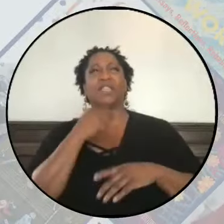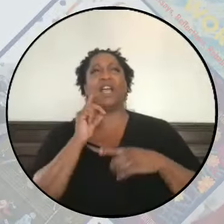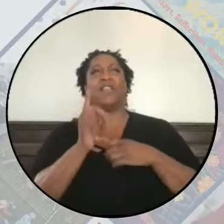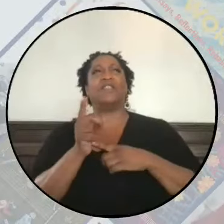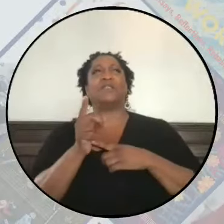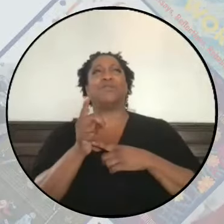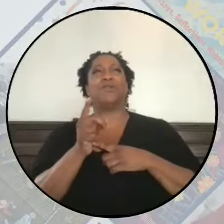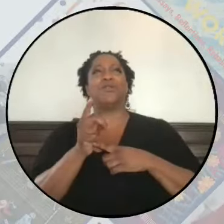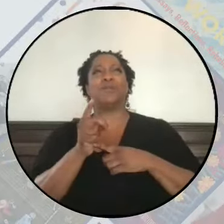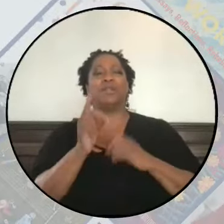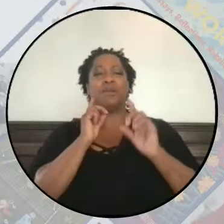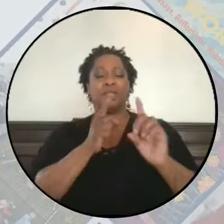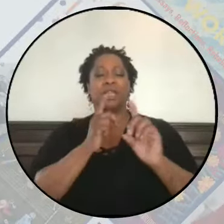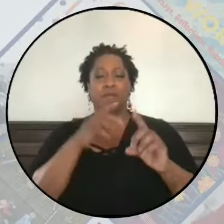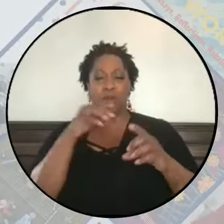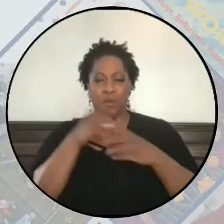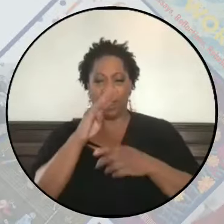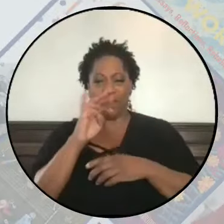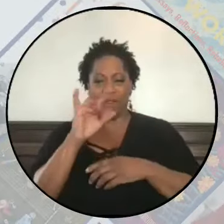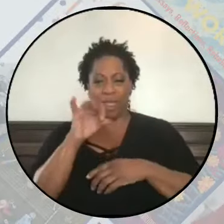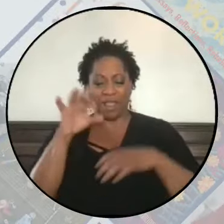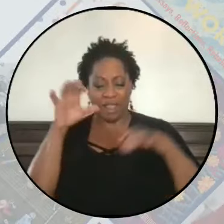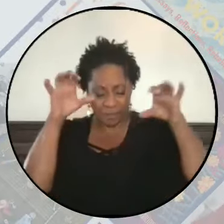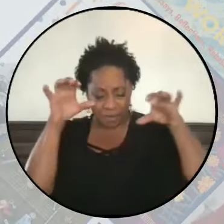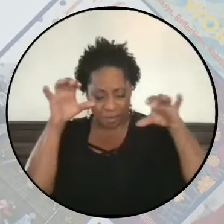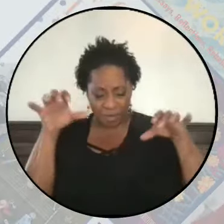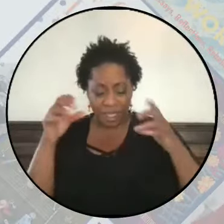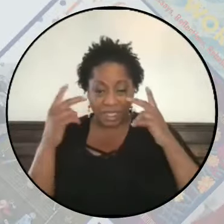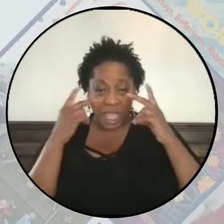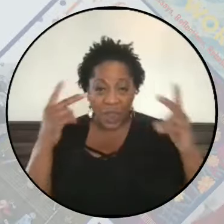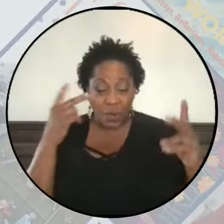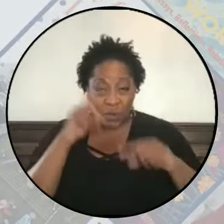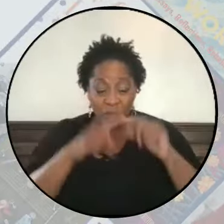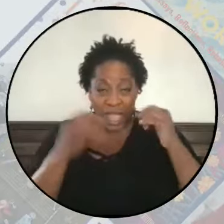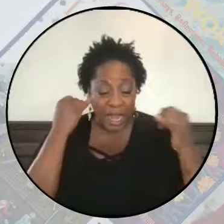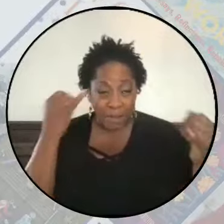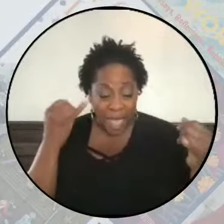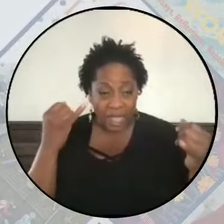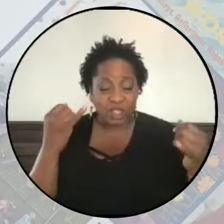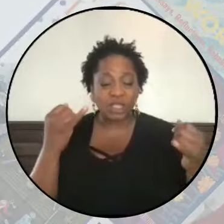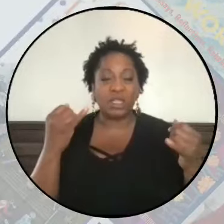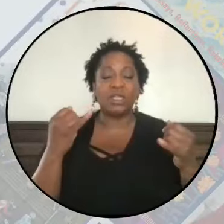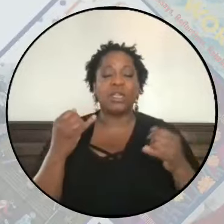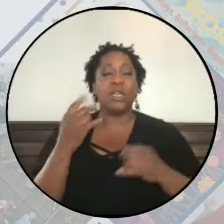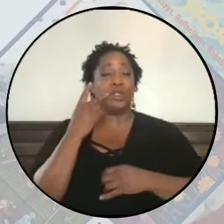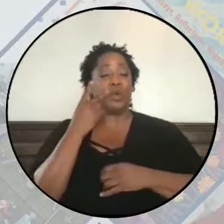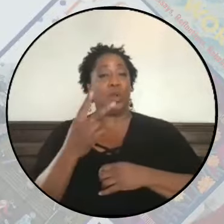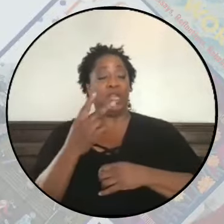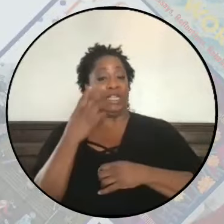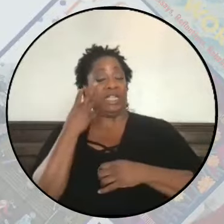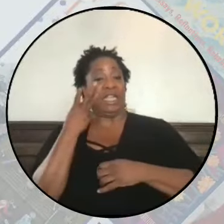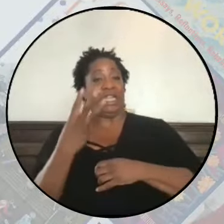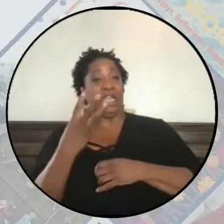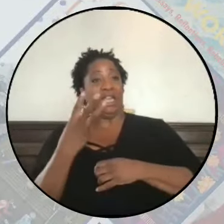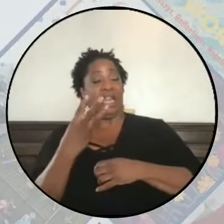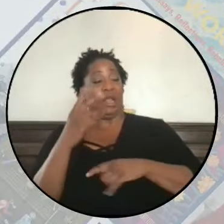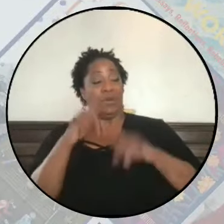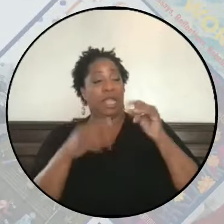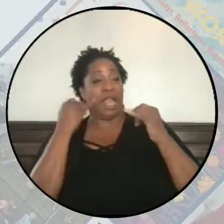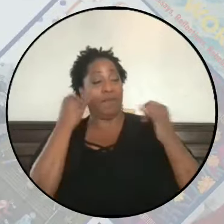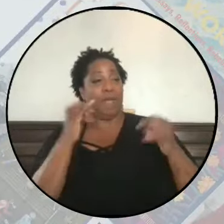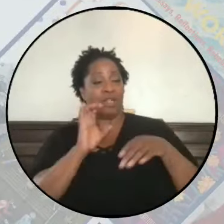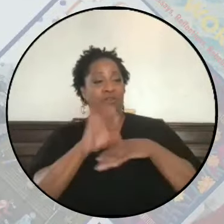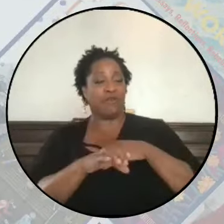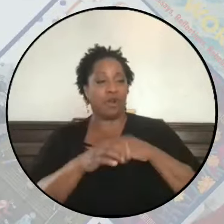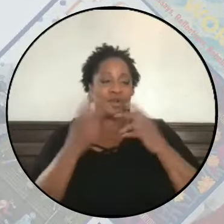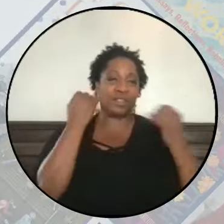particularly as we are in the belly of the beast and witnessing the unimaginable. So I think witnessing the unimaginable forces us to